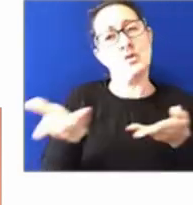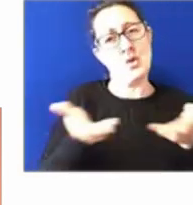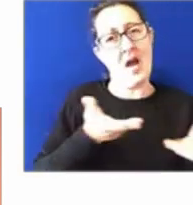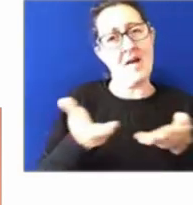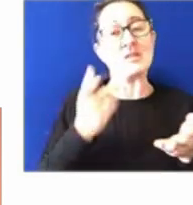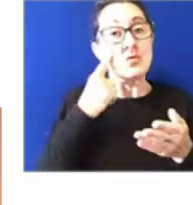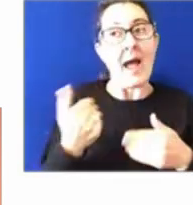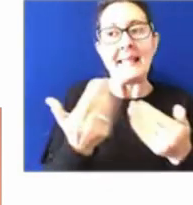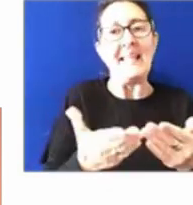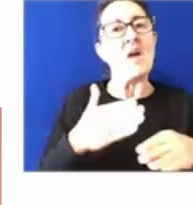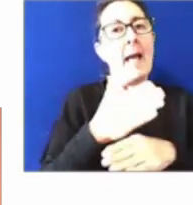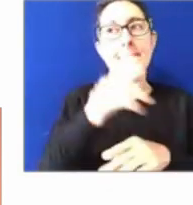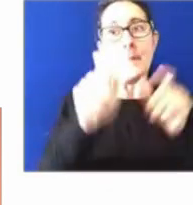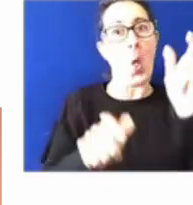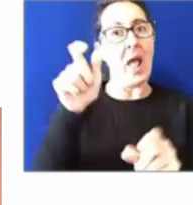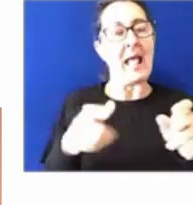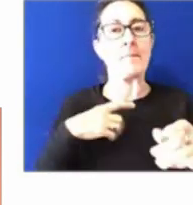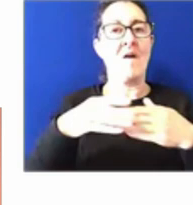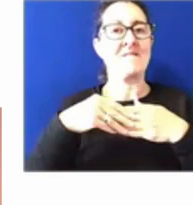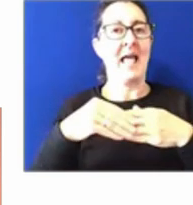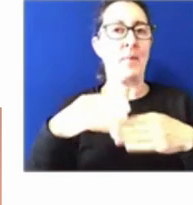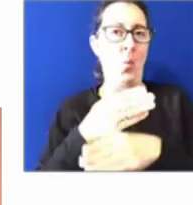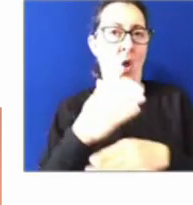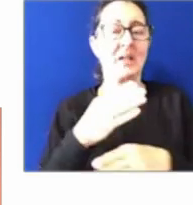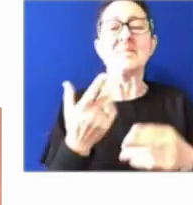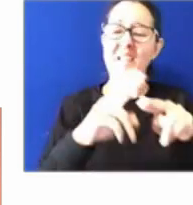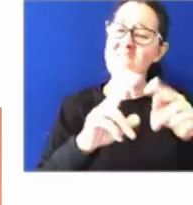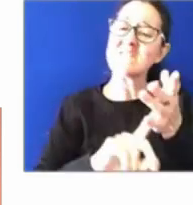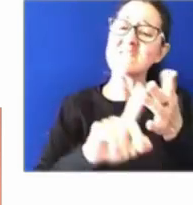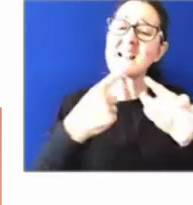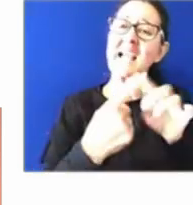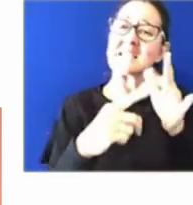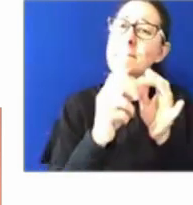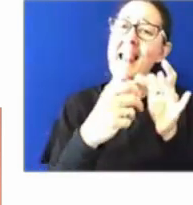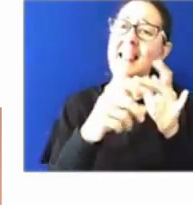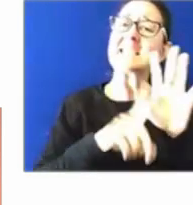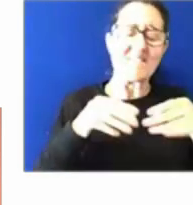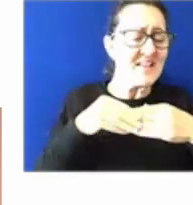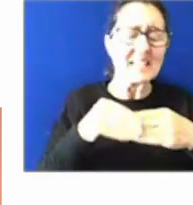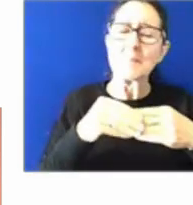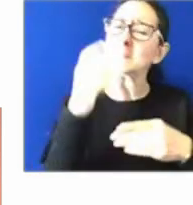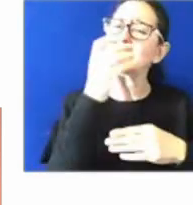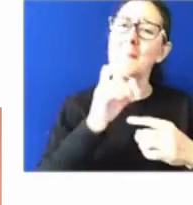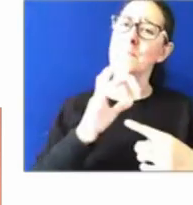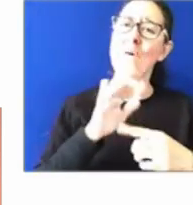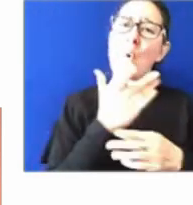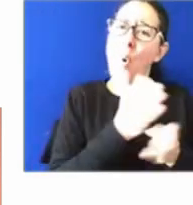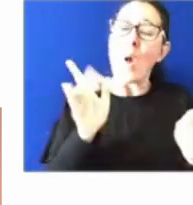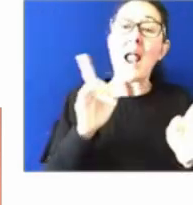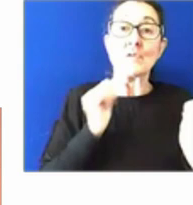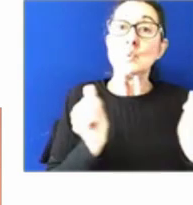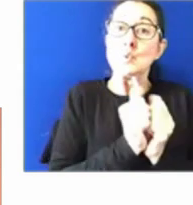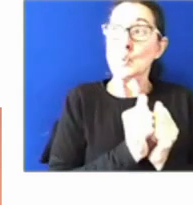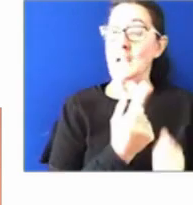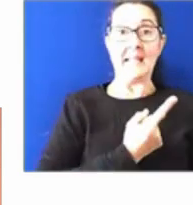To ensure flexibility works for everyone, arrangements must suit not just the individual, but they've got to suit teams